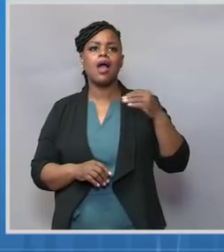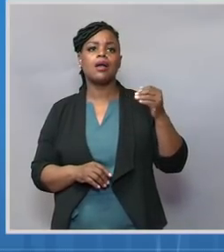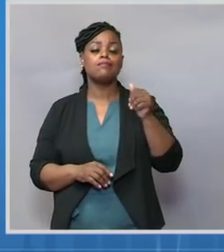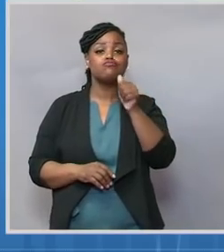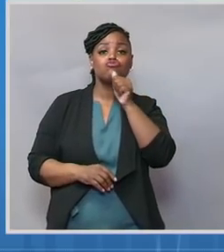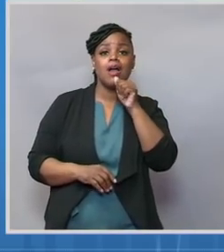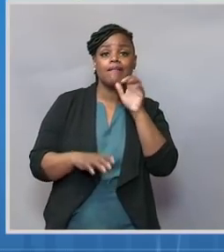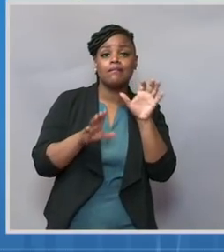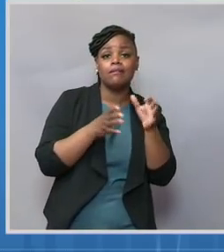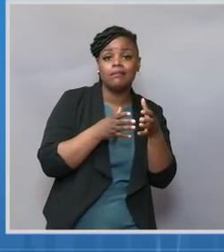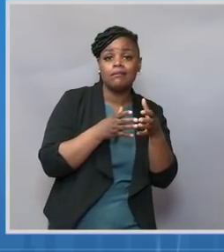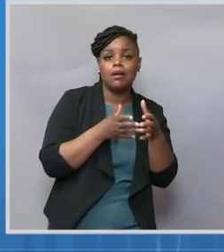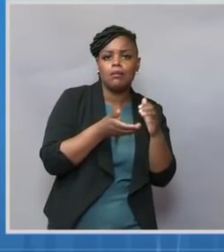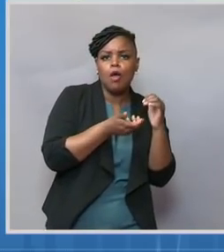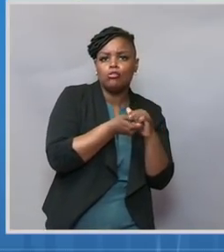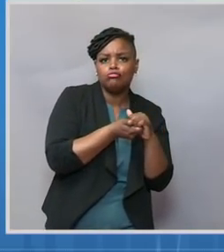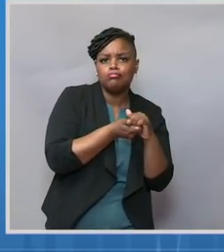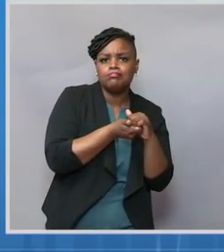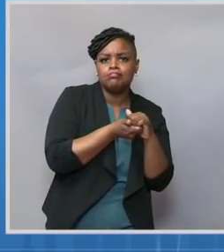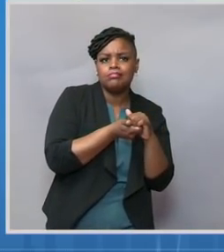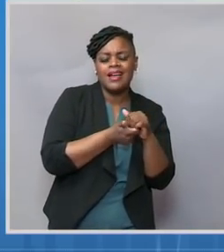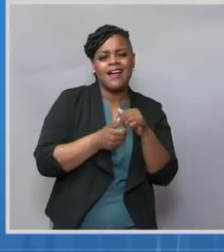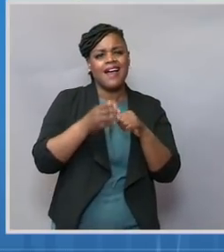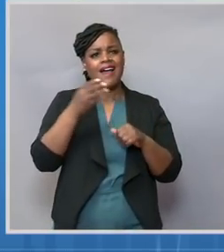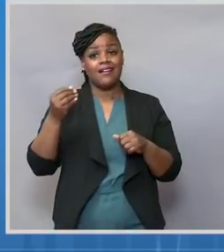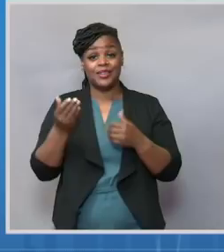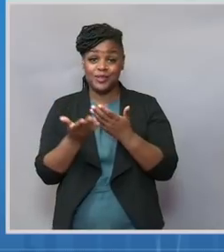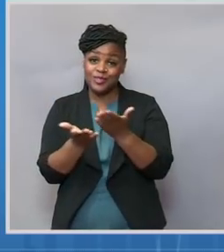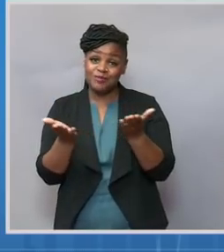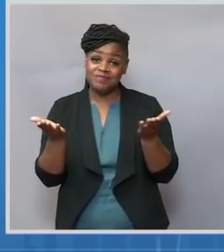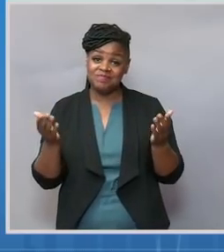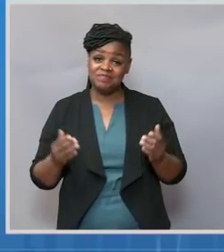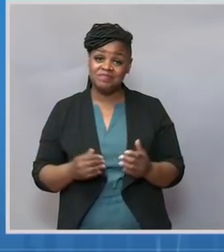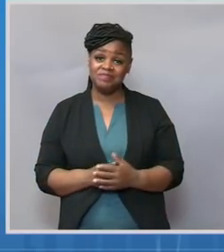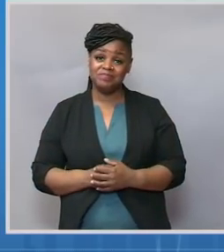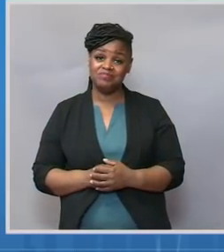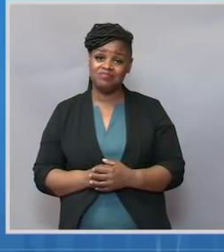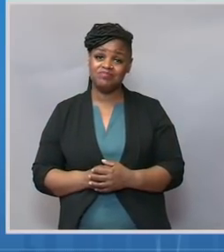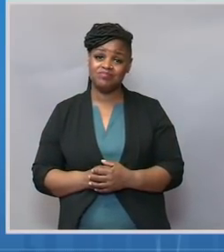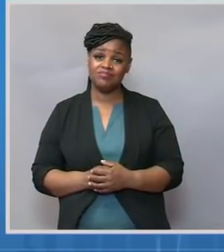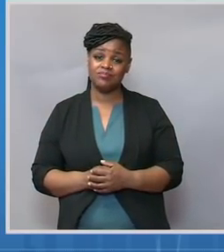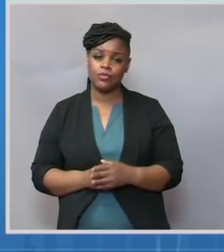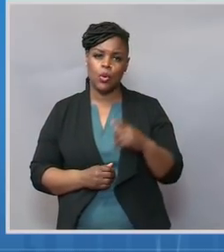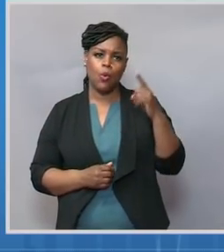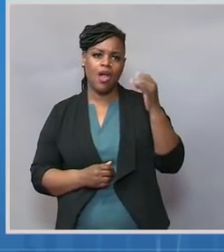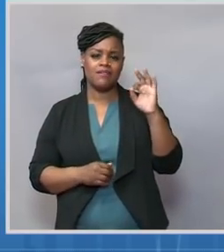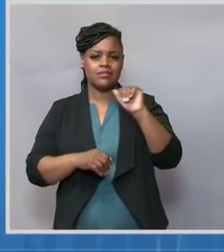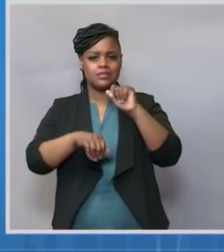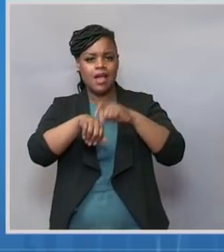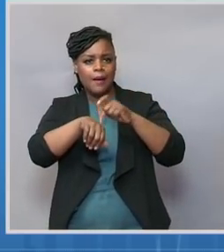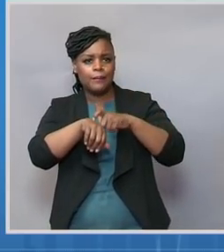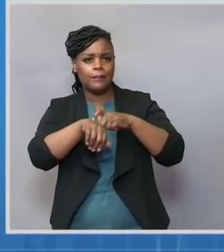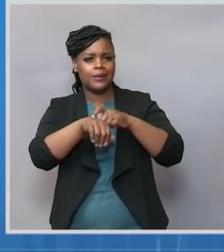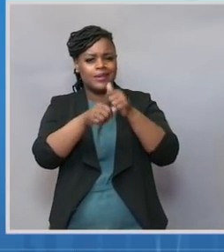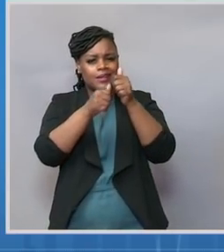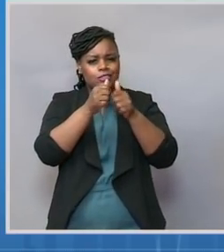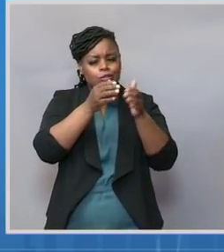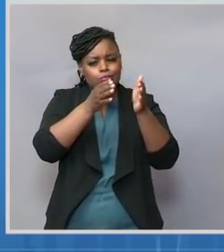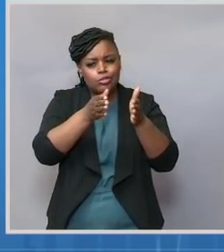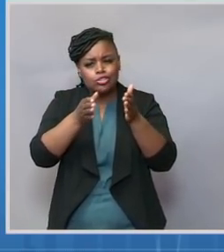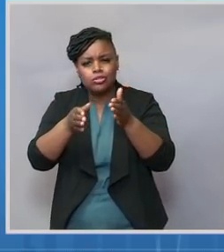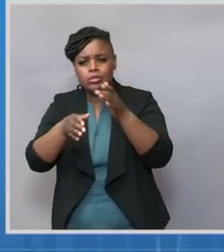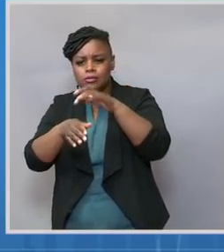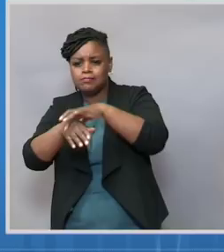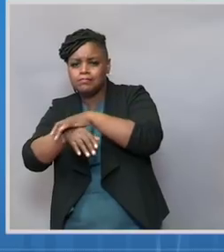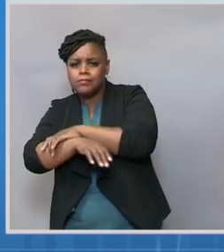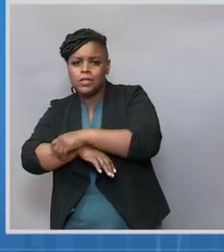importantly, you as individuals who are one at a time rolling up your sleeves to get vaccinated. With